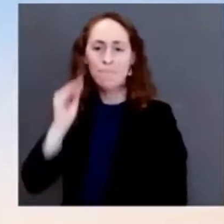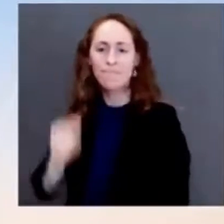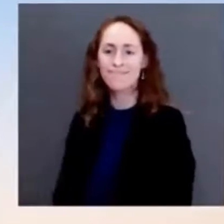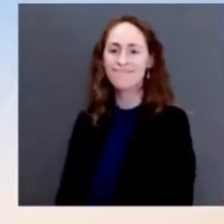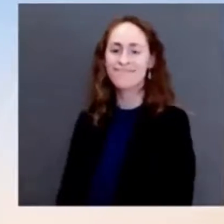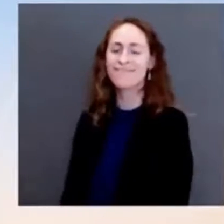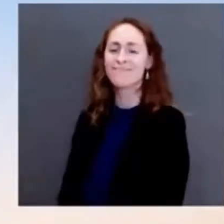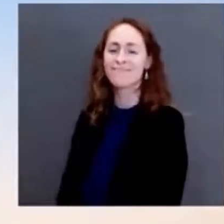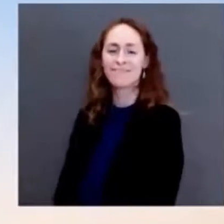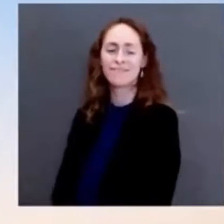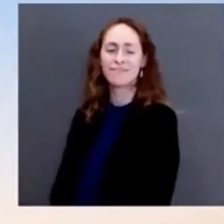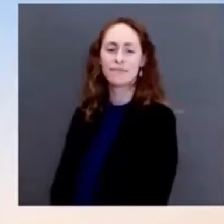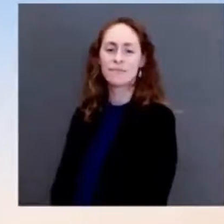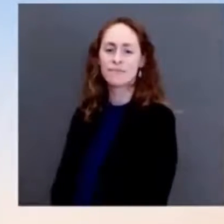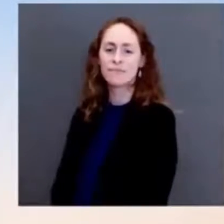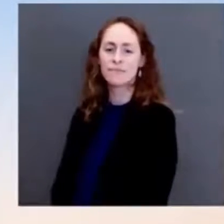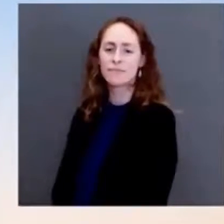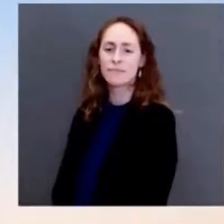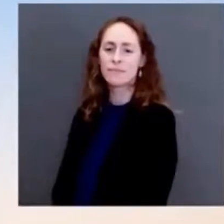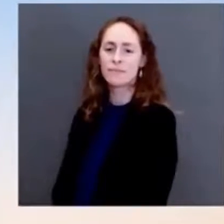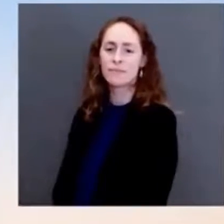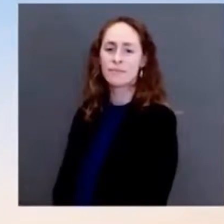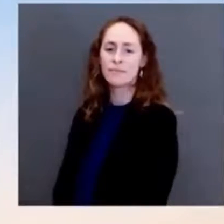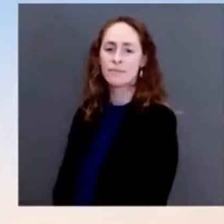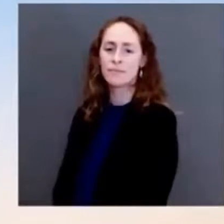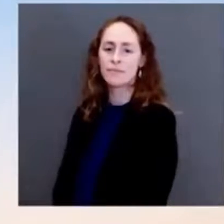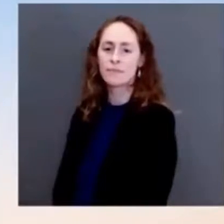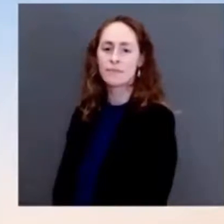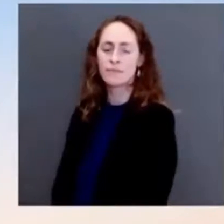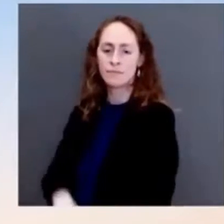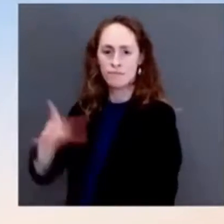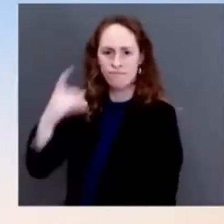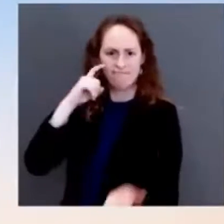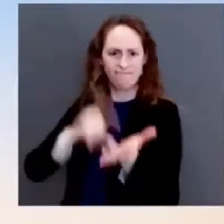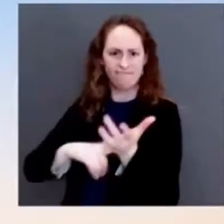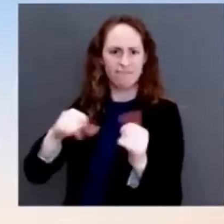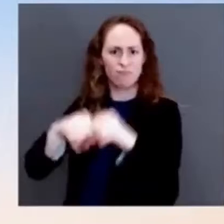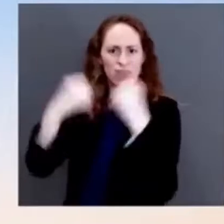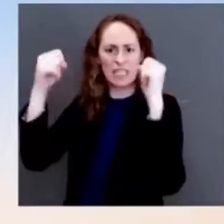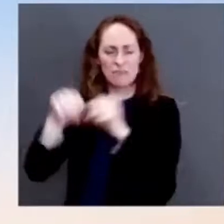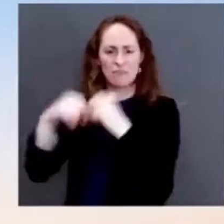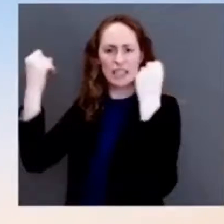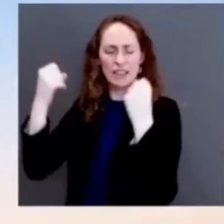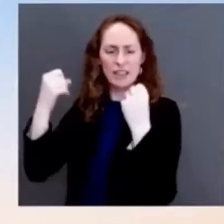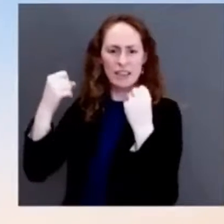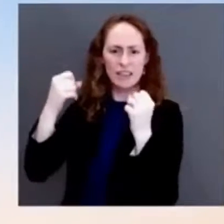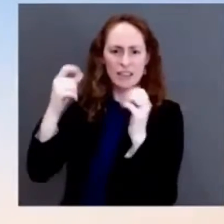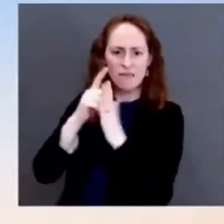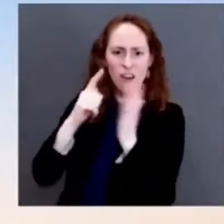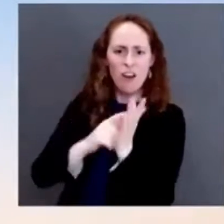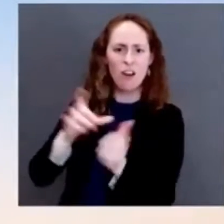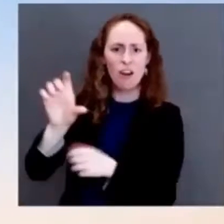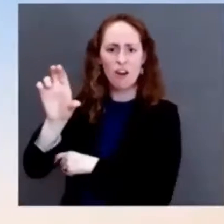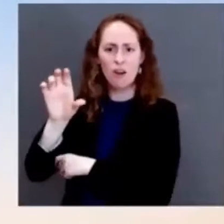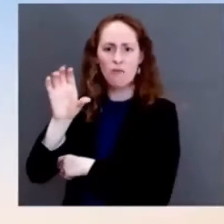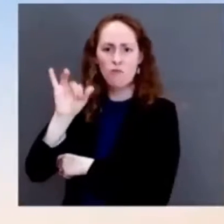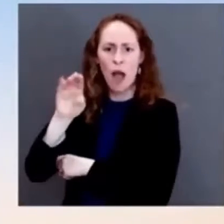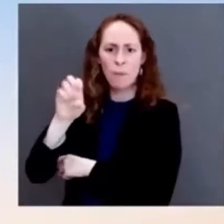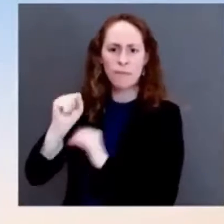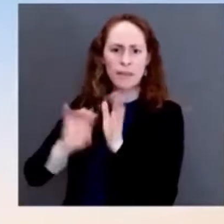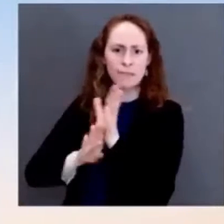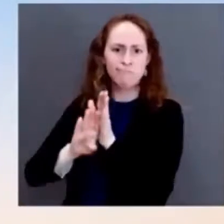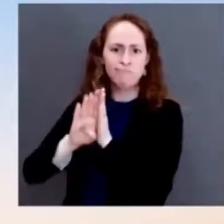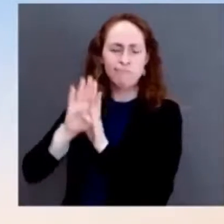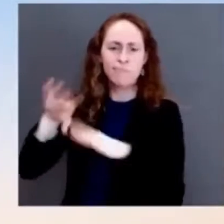the pretty alarming murder in the wealthy Hollywood neighborhood last week, and then an attack, a violent robbery in Pacific